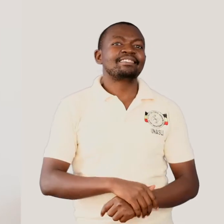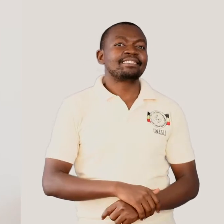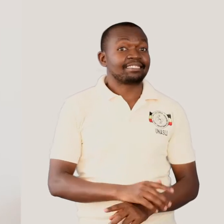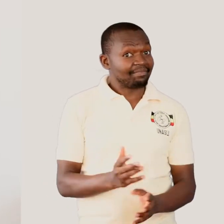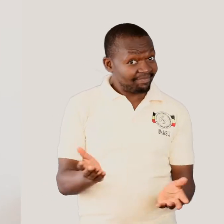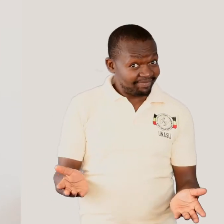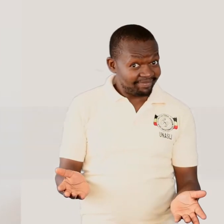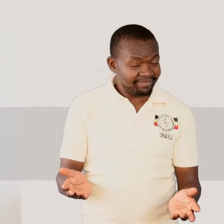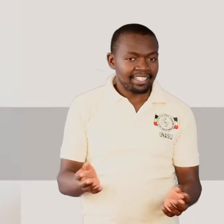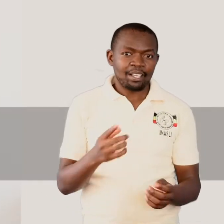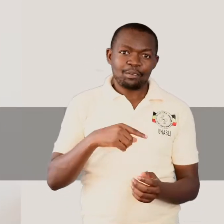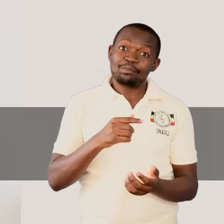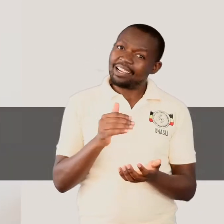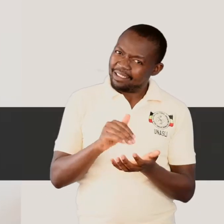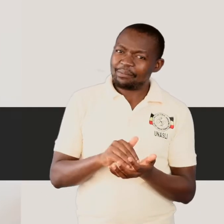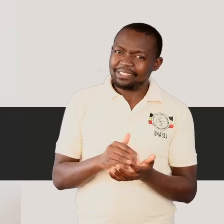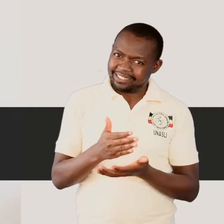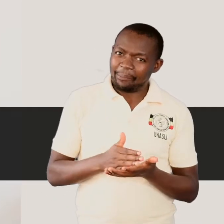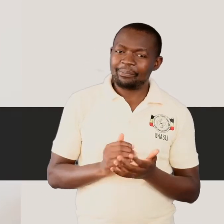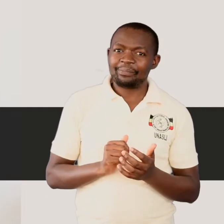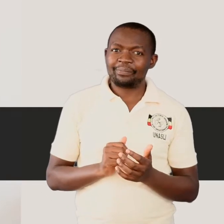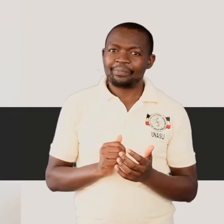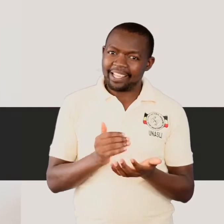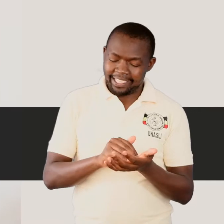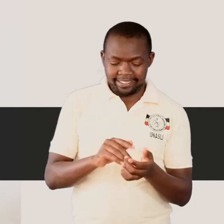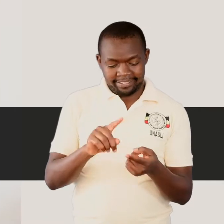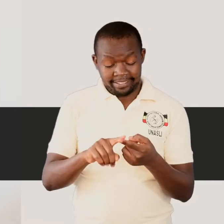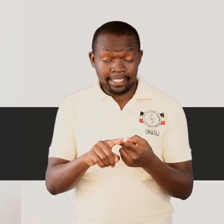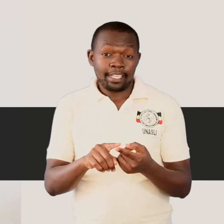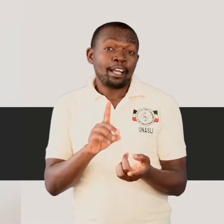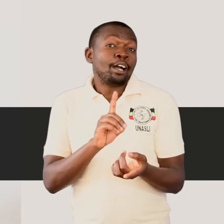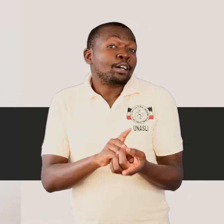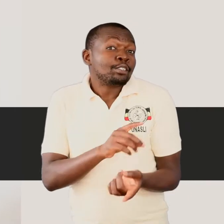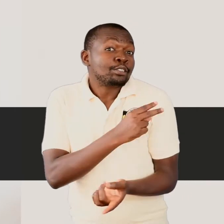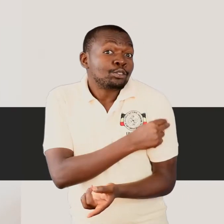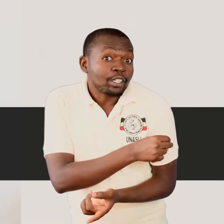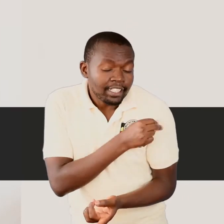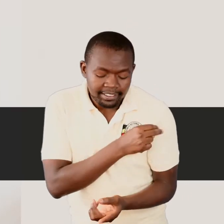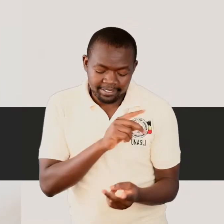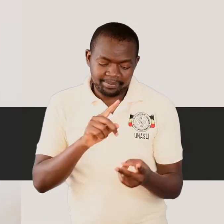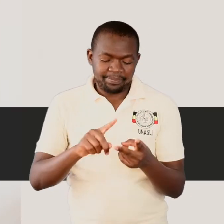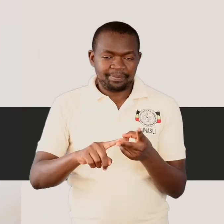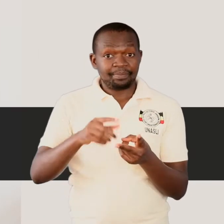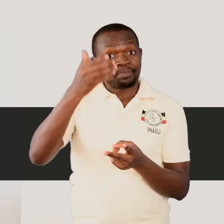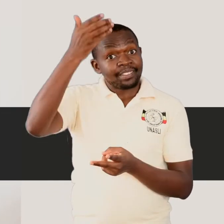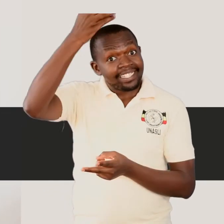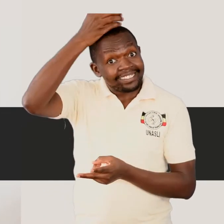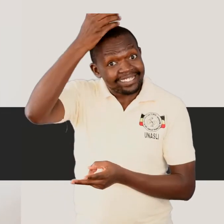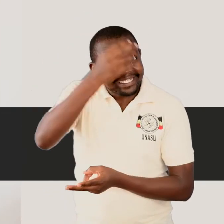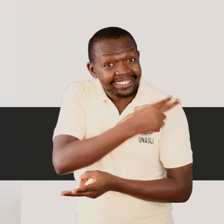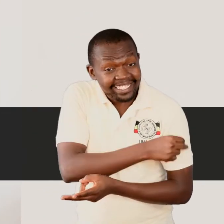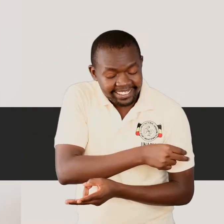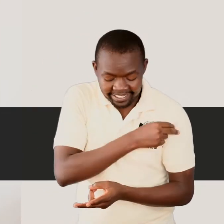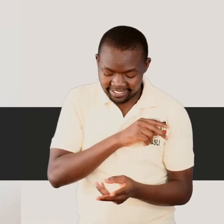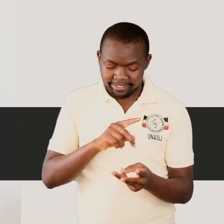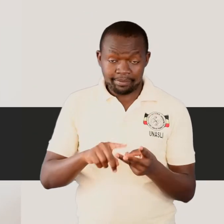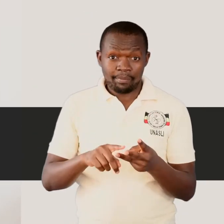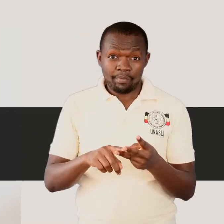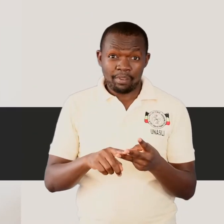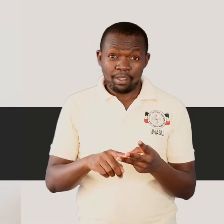Okay, we can repeat some of the careers. Doctors, nurses, veterinarian doctors,